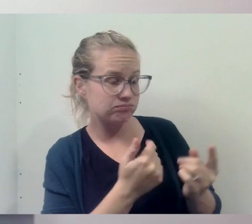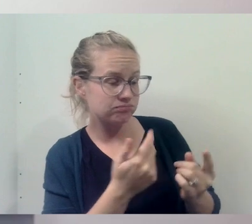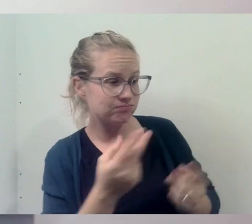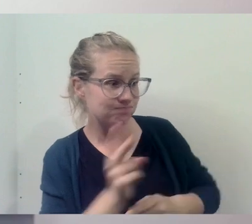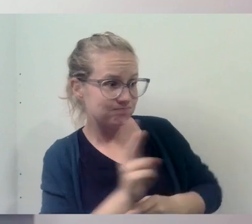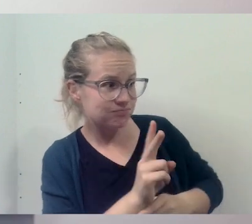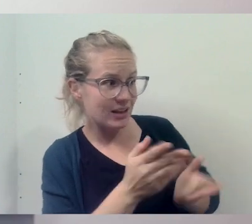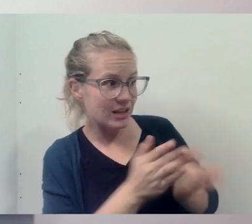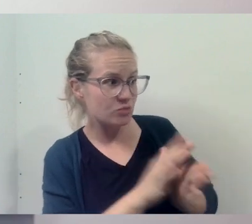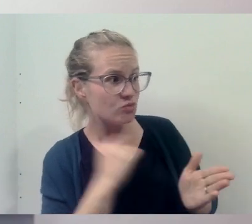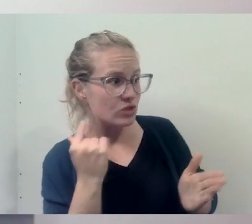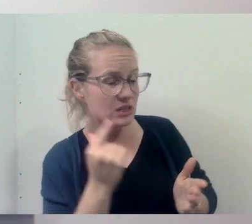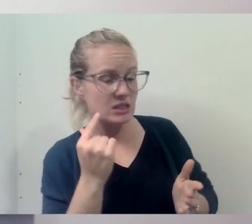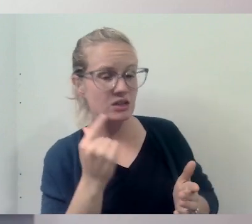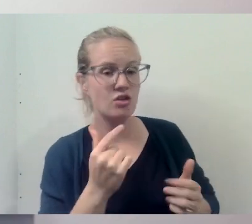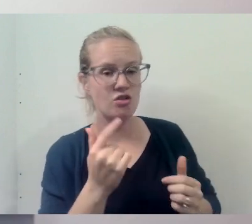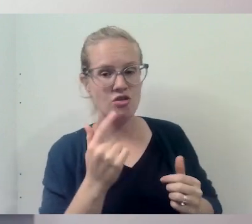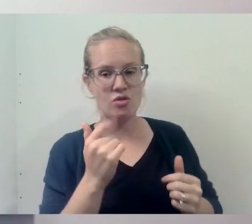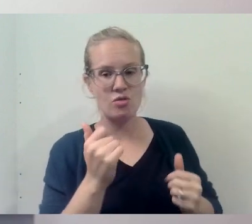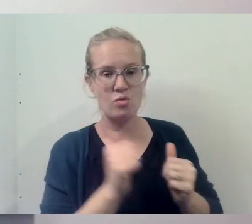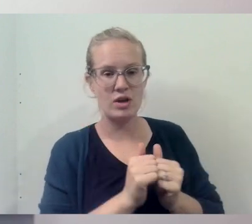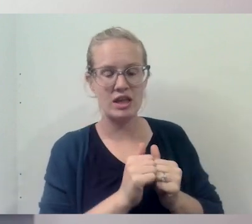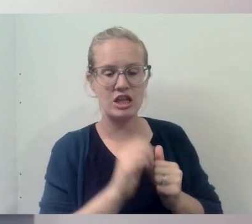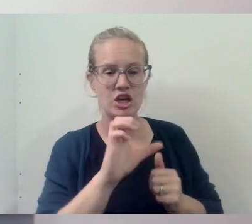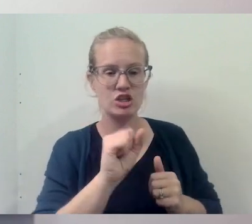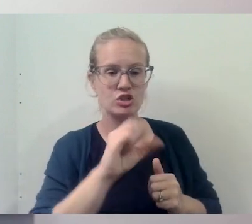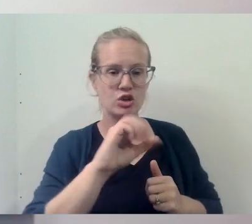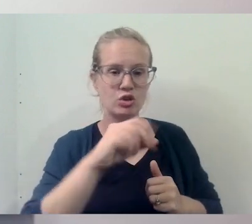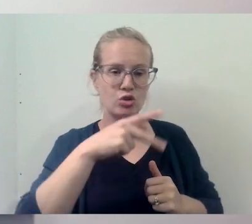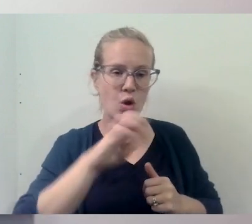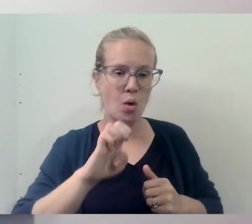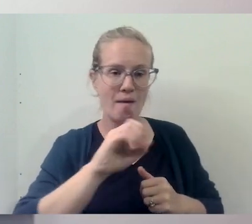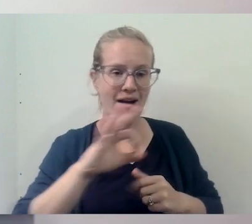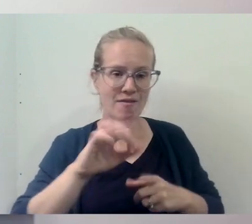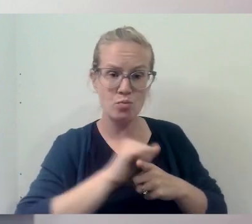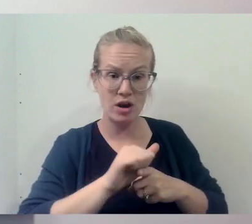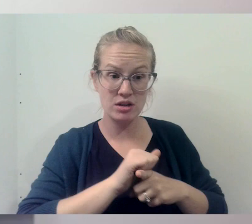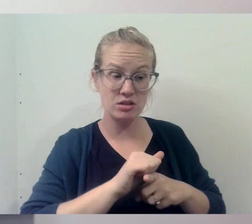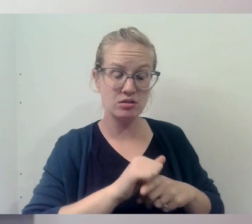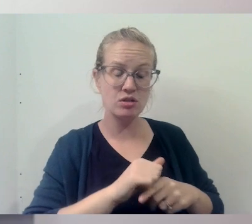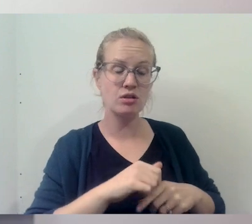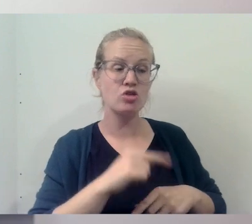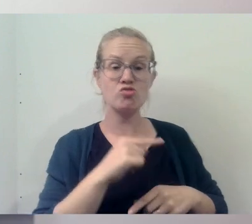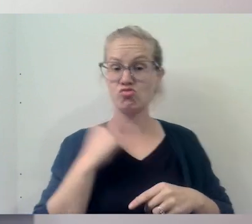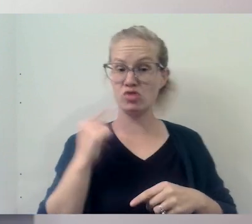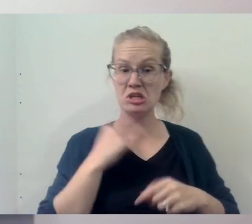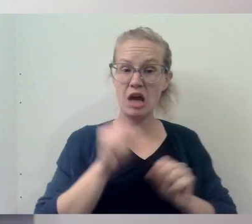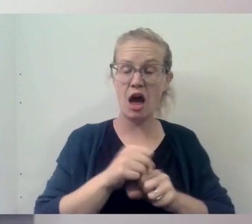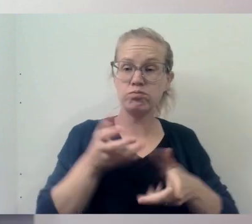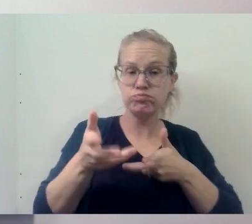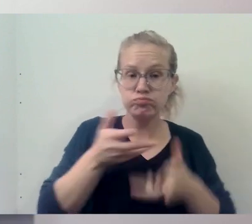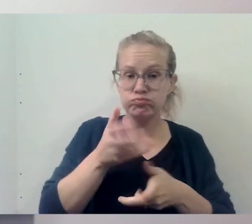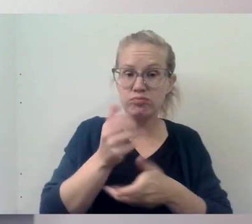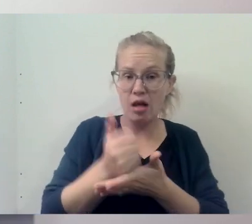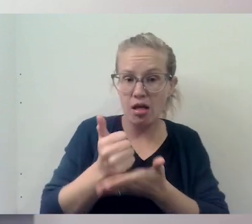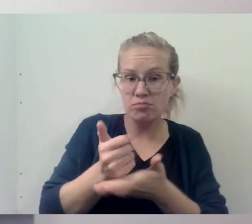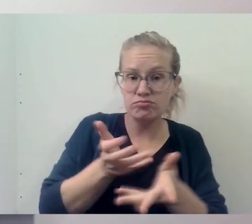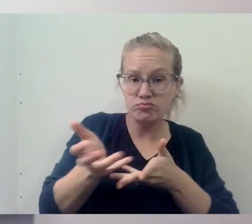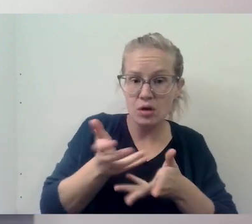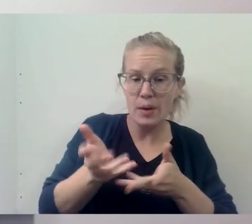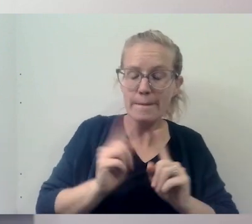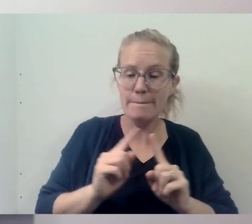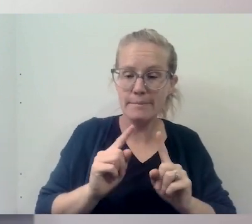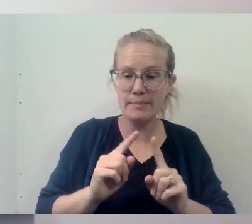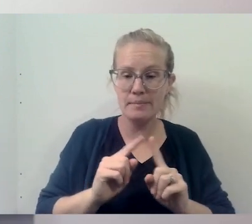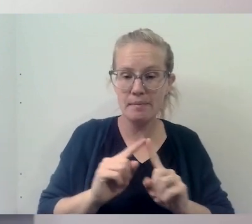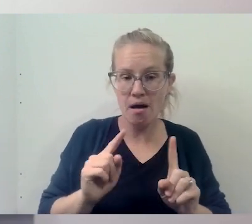in terms of practice, of practice, there is an extent to which the priest can go with them. But then the priest then will